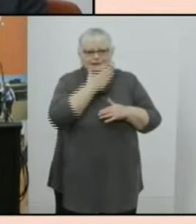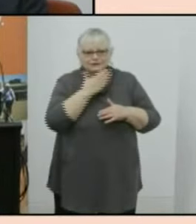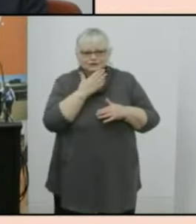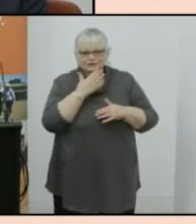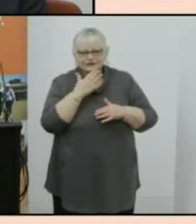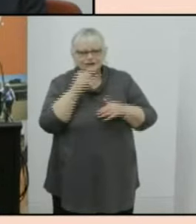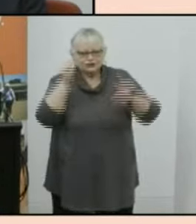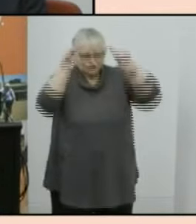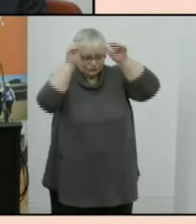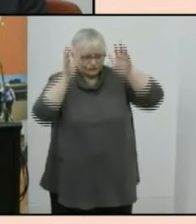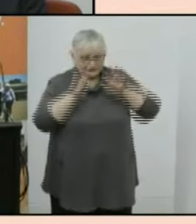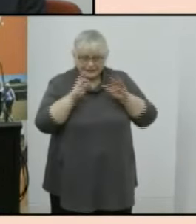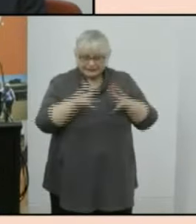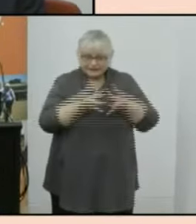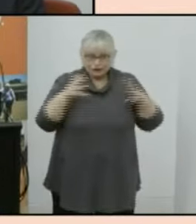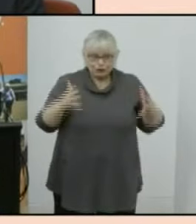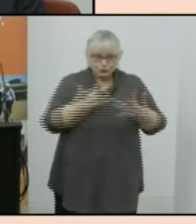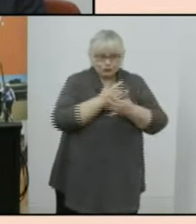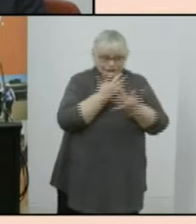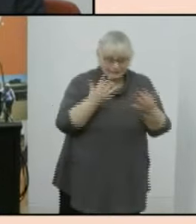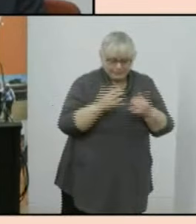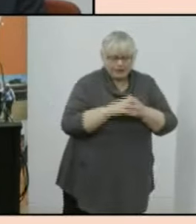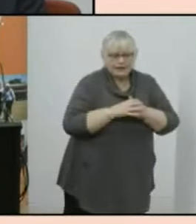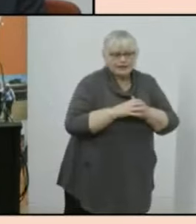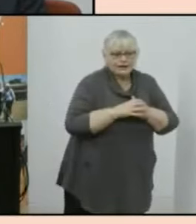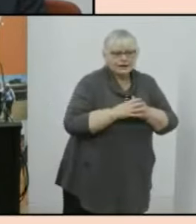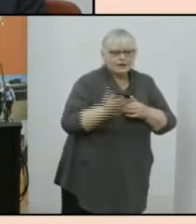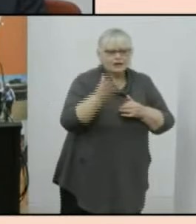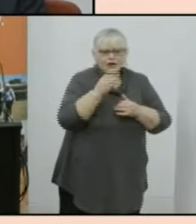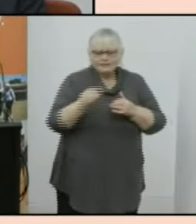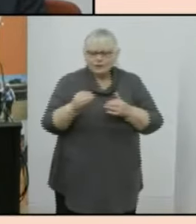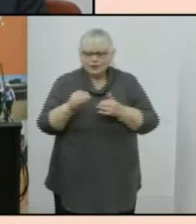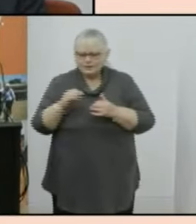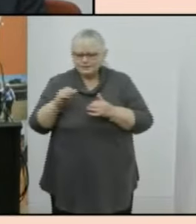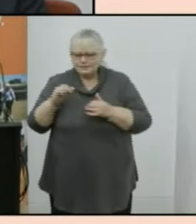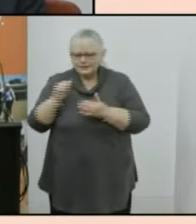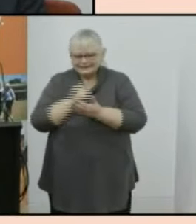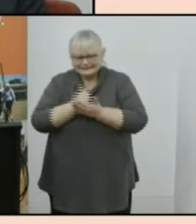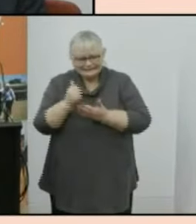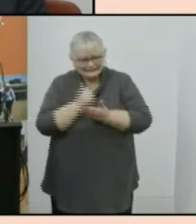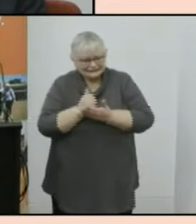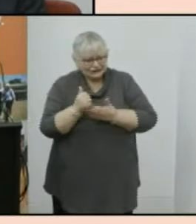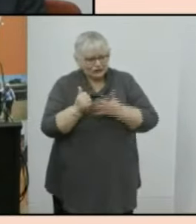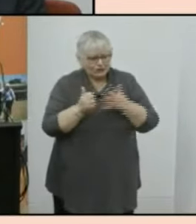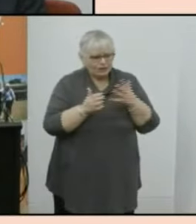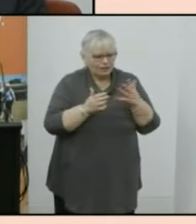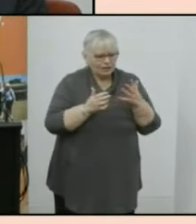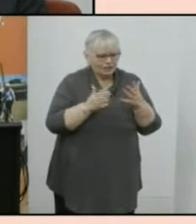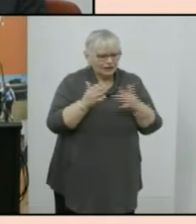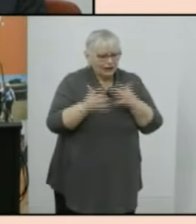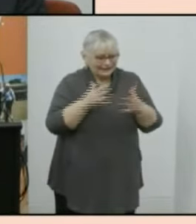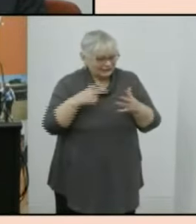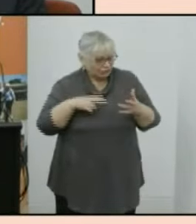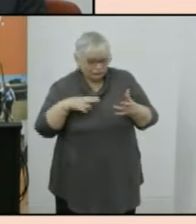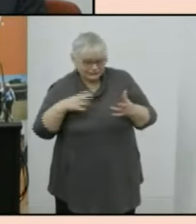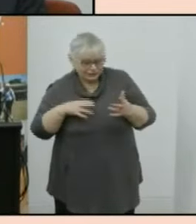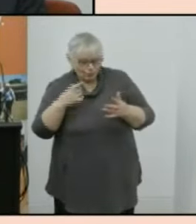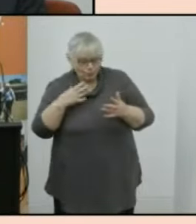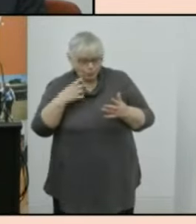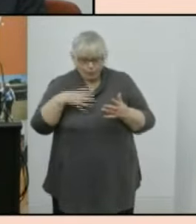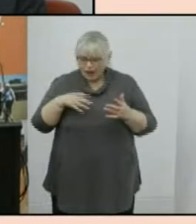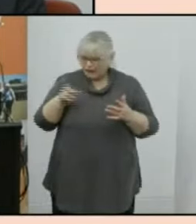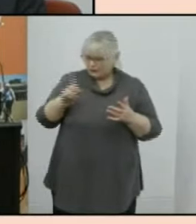Torres Strait Islander is very significant um from a statistical sense is there a reason you can identify